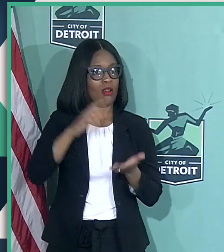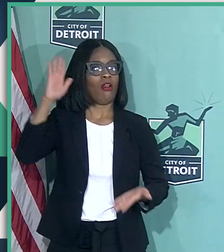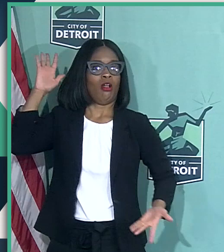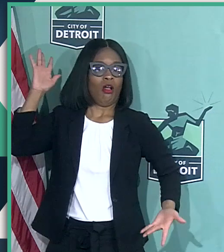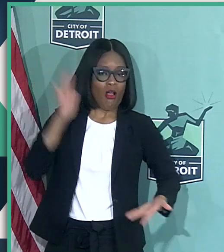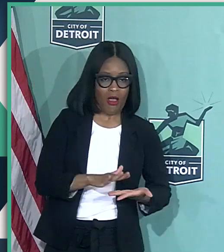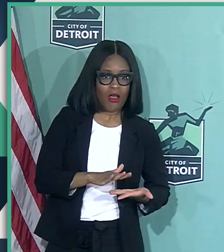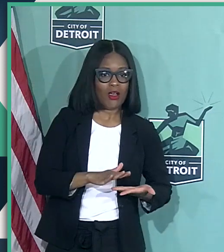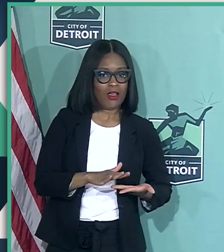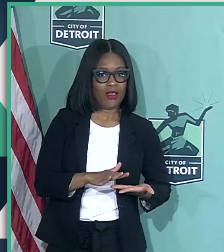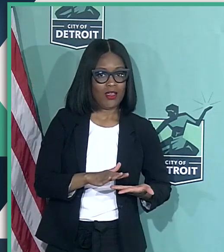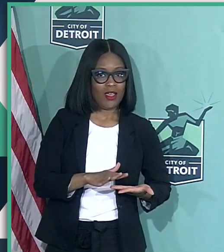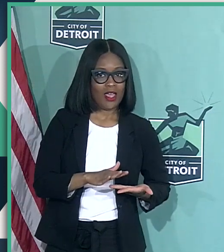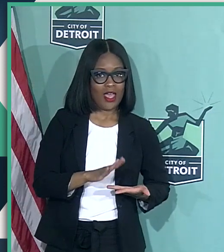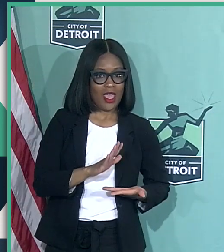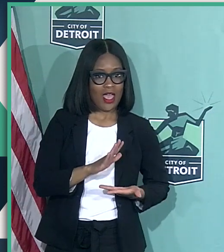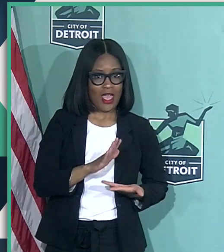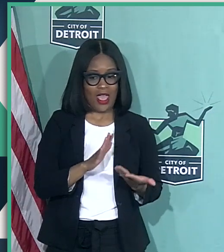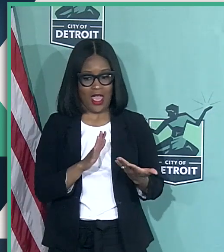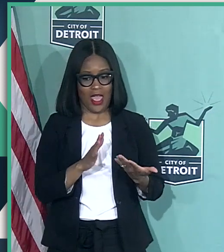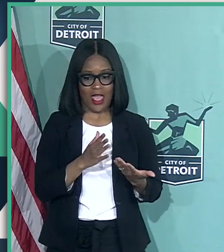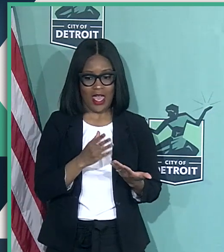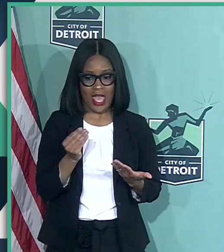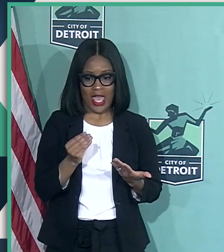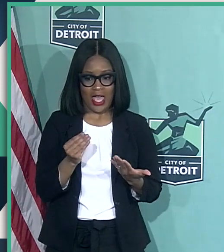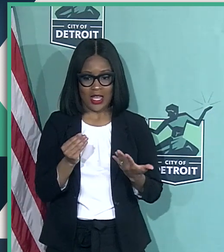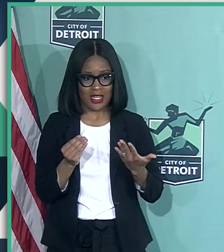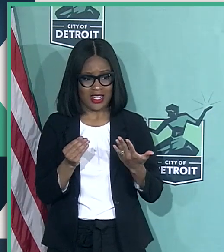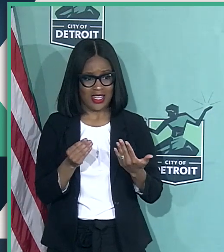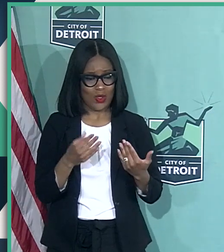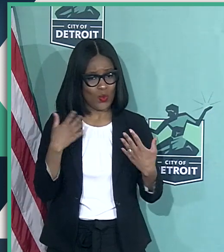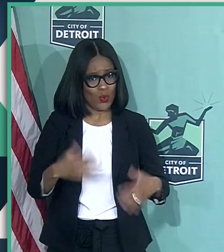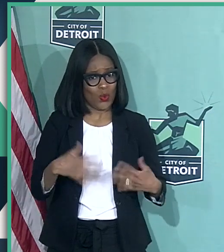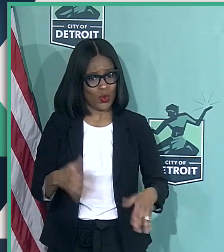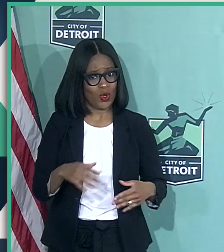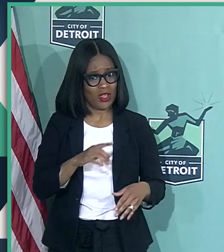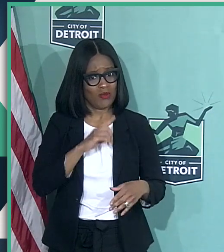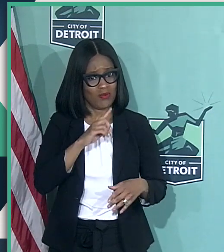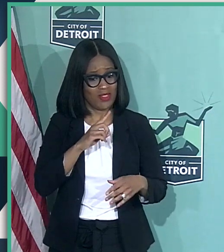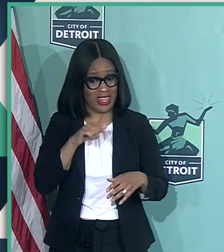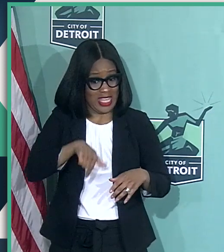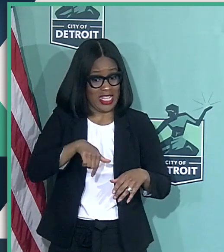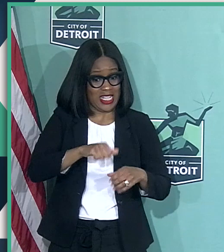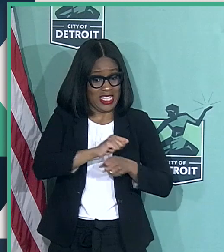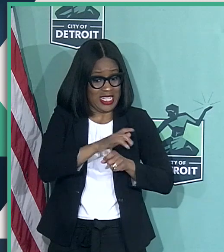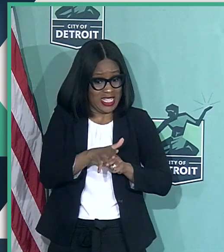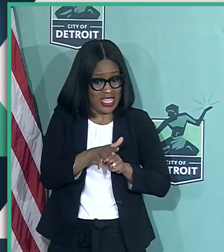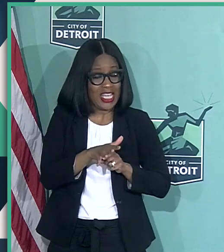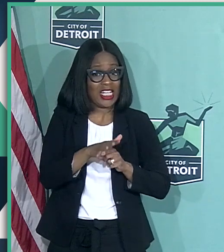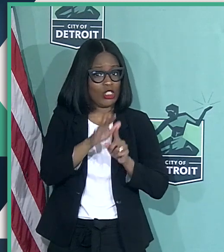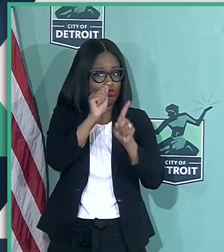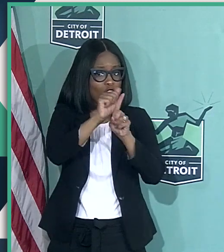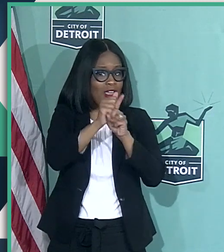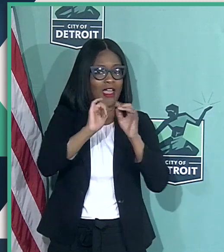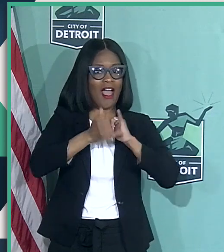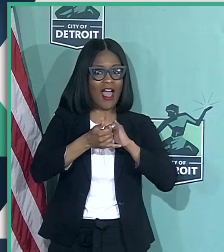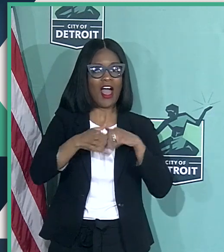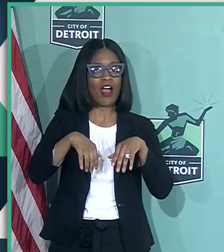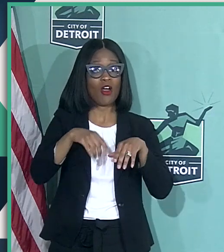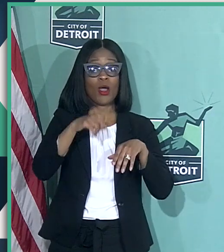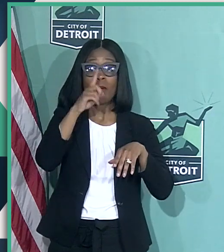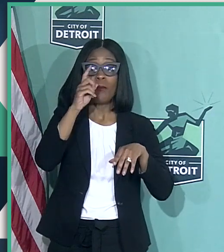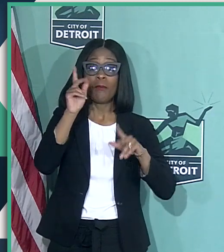and you know, the thing that's most insidious about this disease is the asymptomatic, the folks that are walking